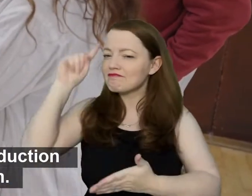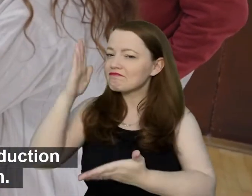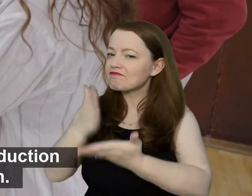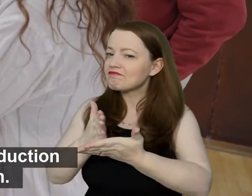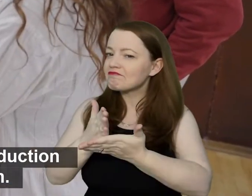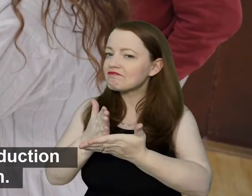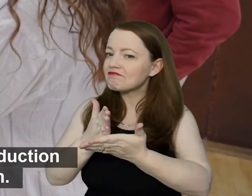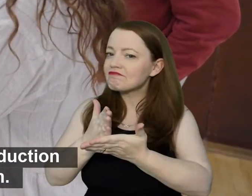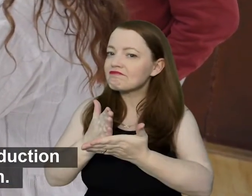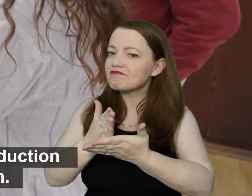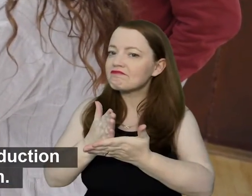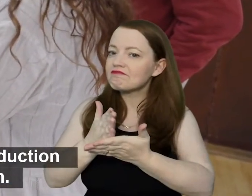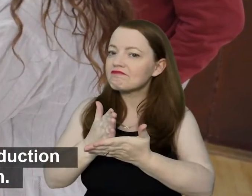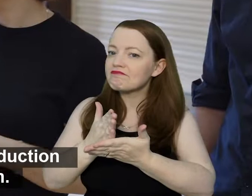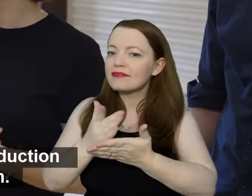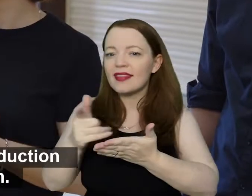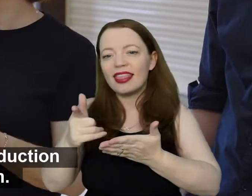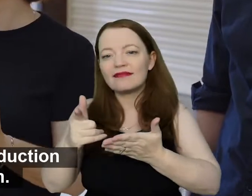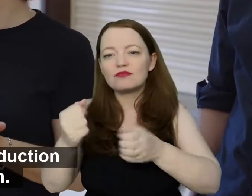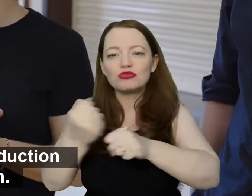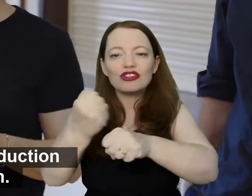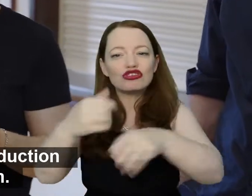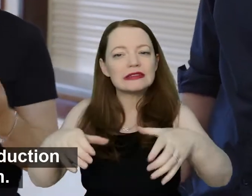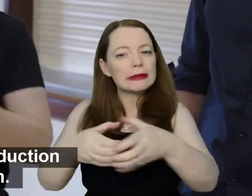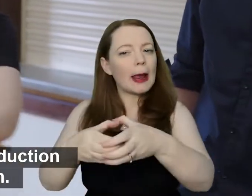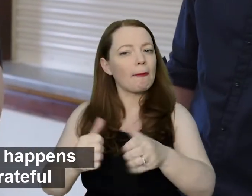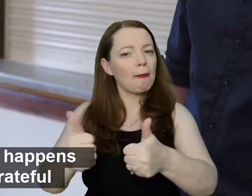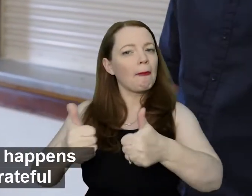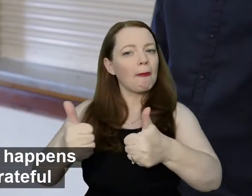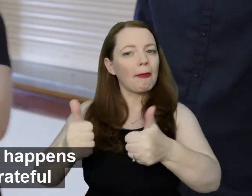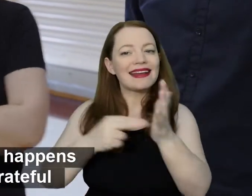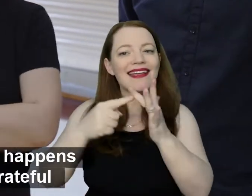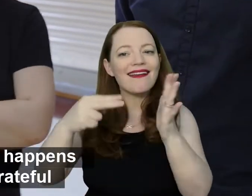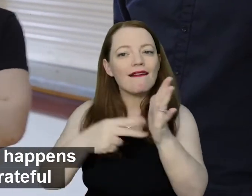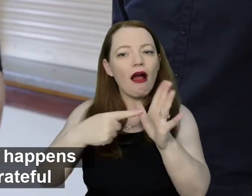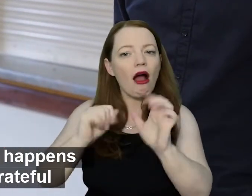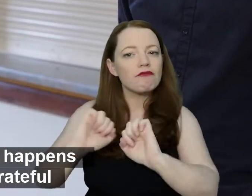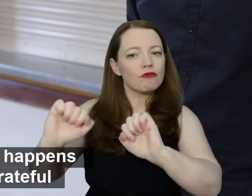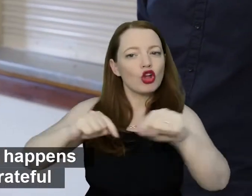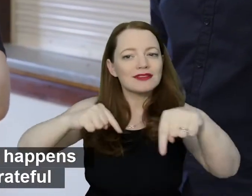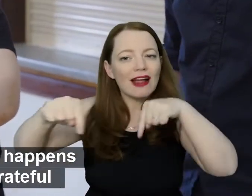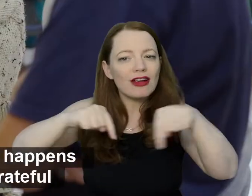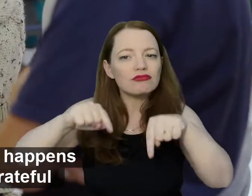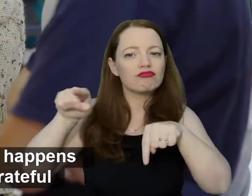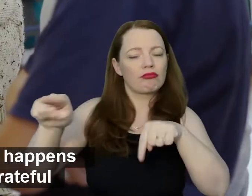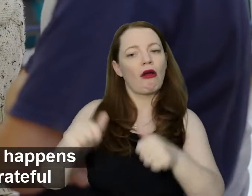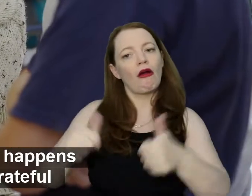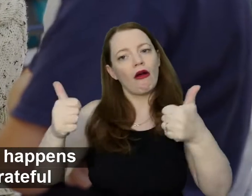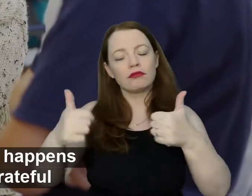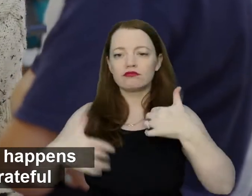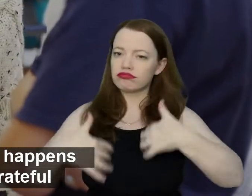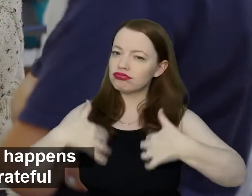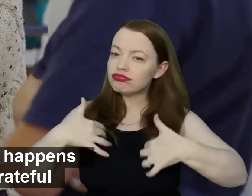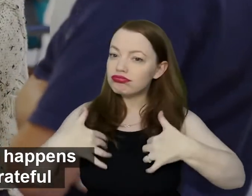the production team and Nina's direction. I'm just really excited to see what happens, and I feel